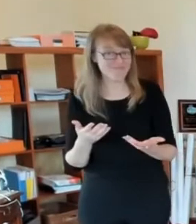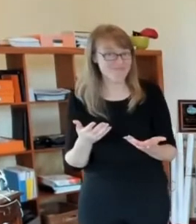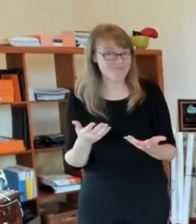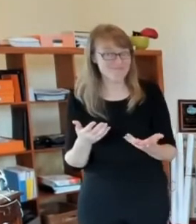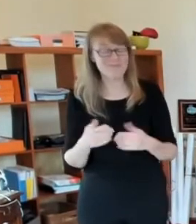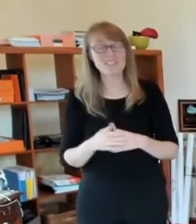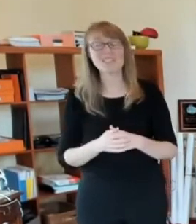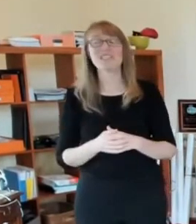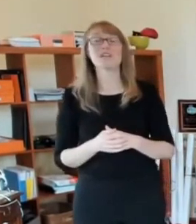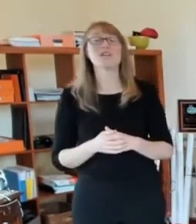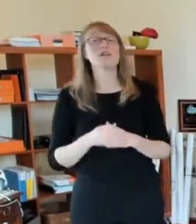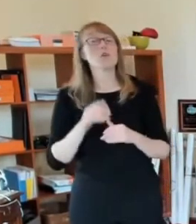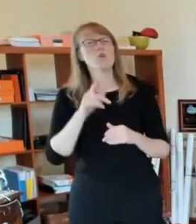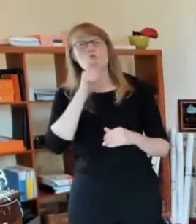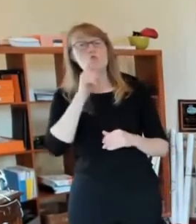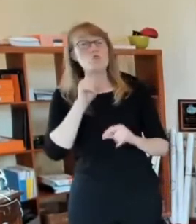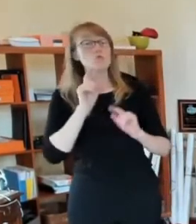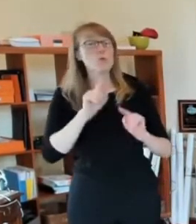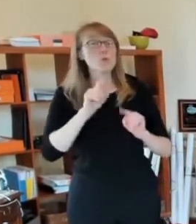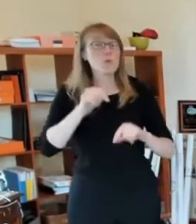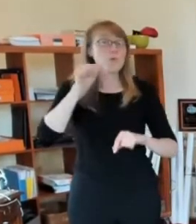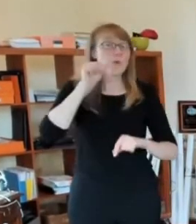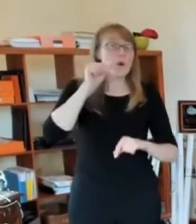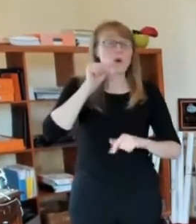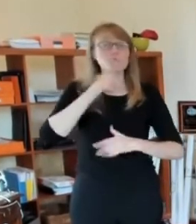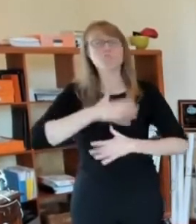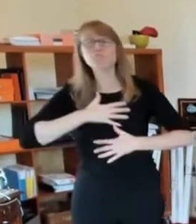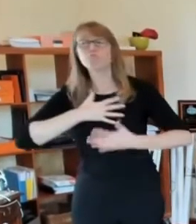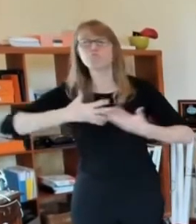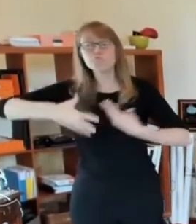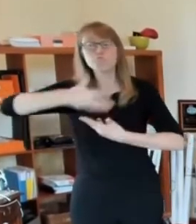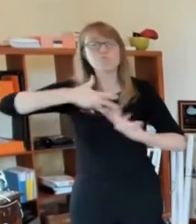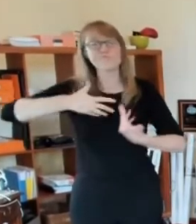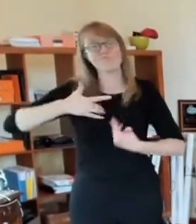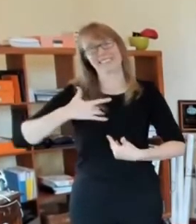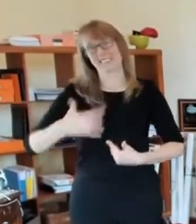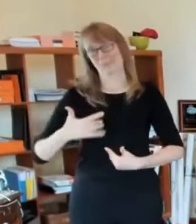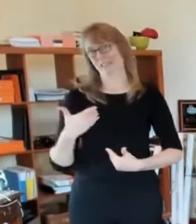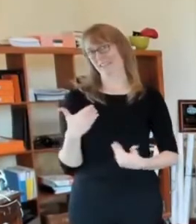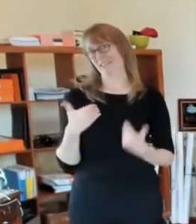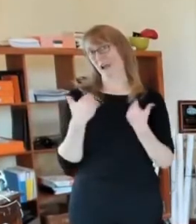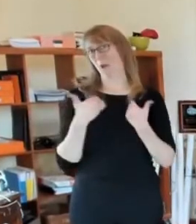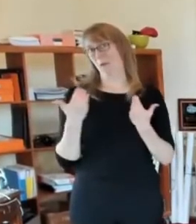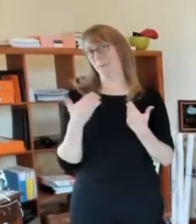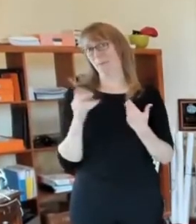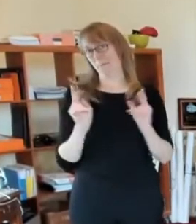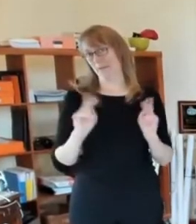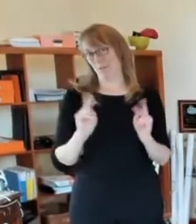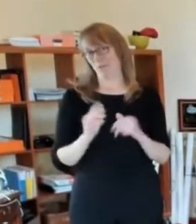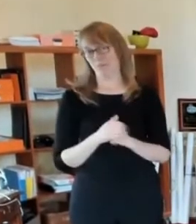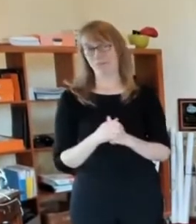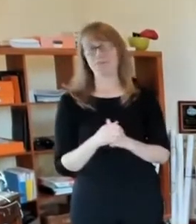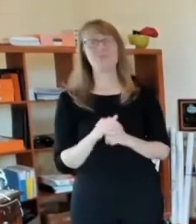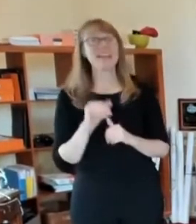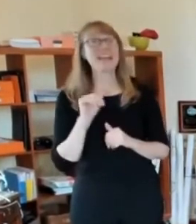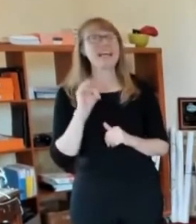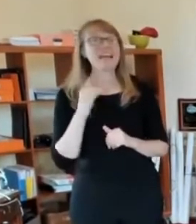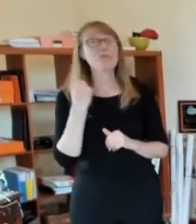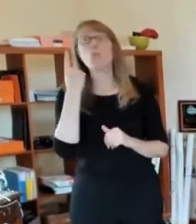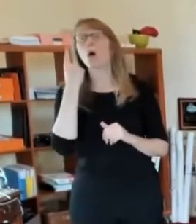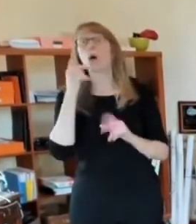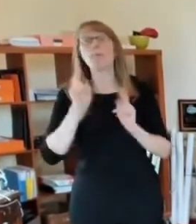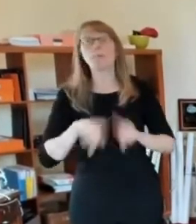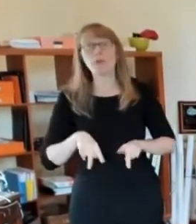areas. Uh, it's very important if someone were to, um, were to have be positive